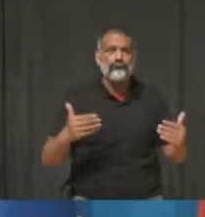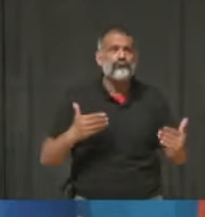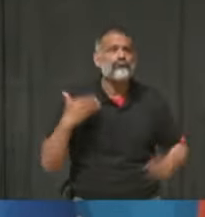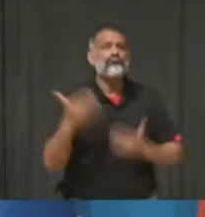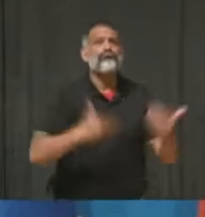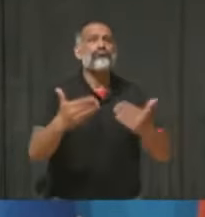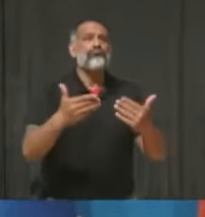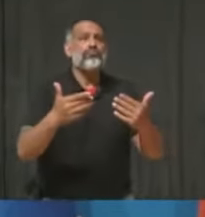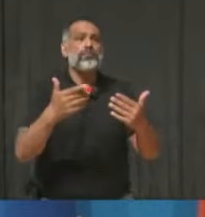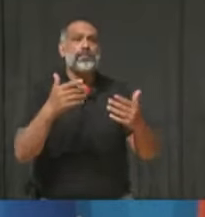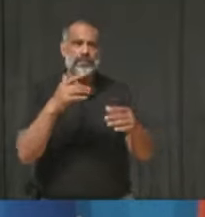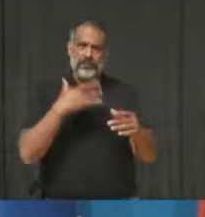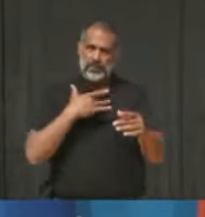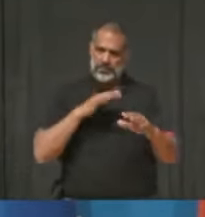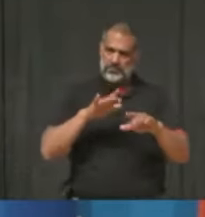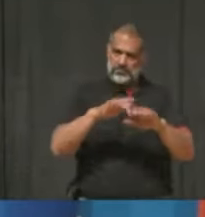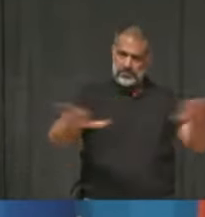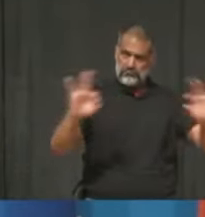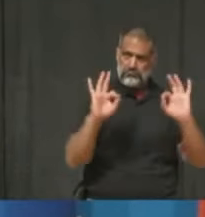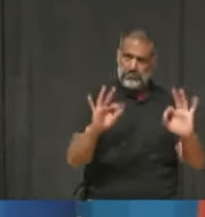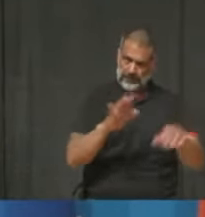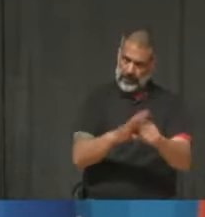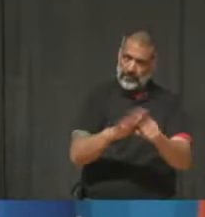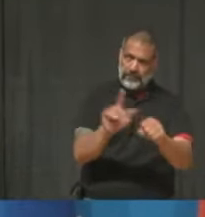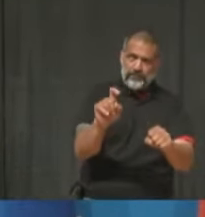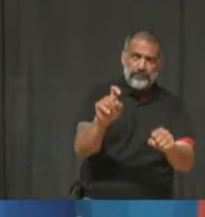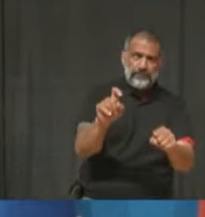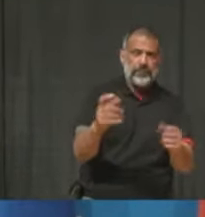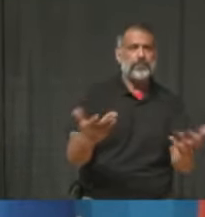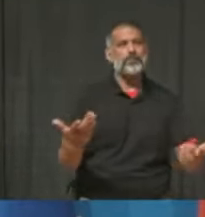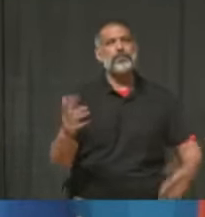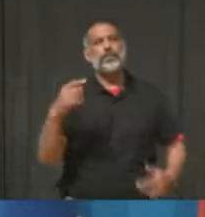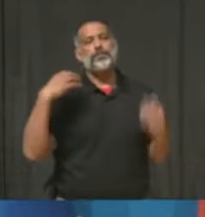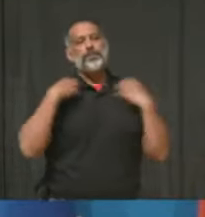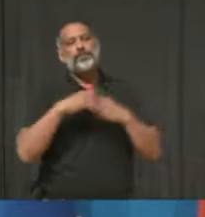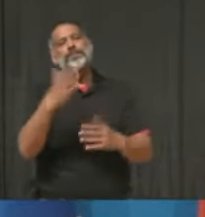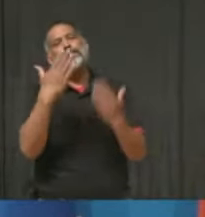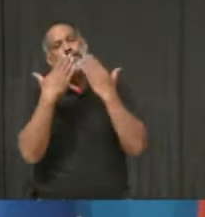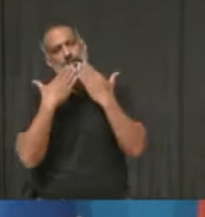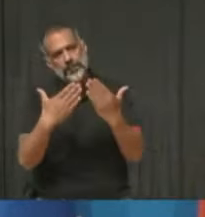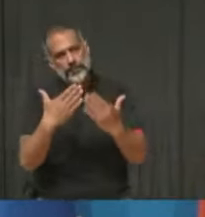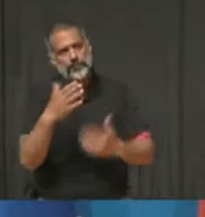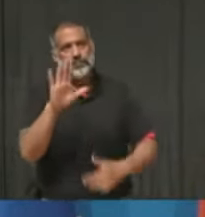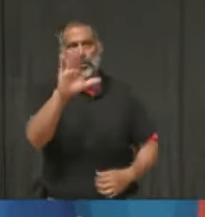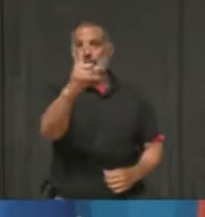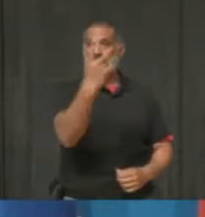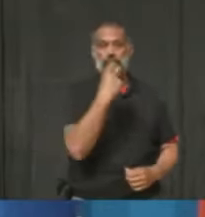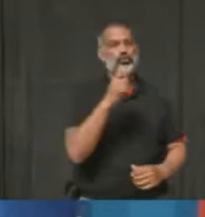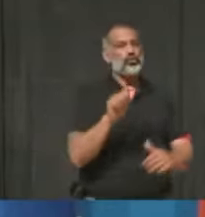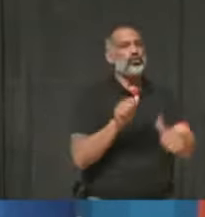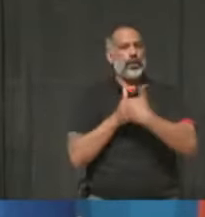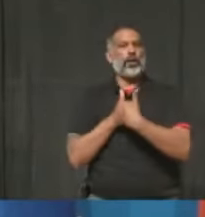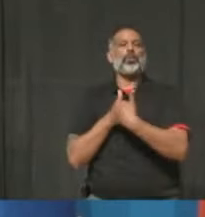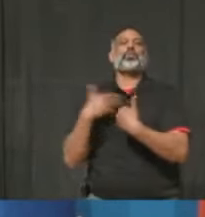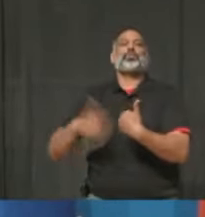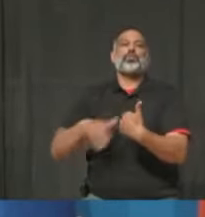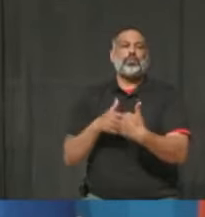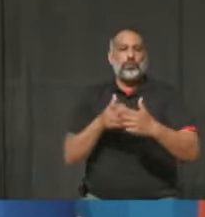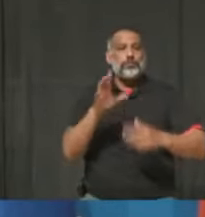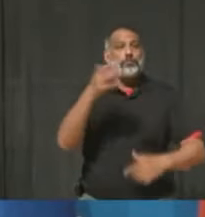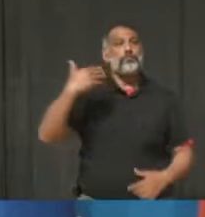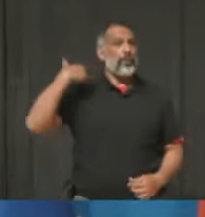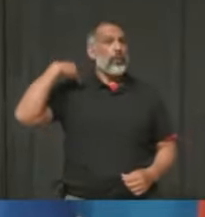You know, it's a tough question, and I thank you for that, Isaac. You do always challenge me, and I will tell you that, you know, our former city manager, CAO, was a woman,